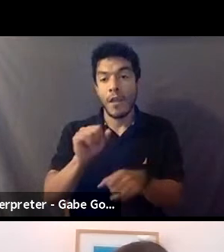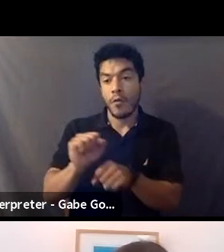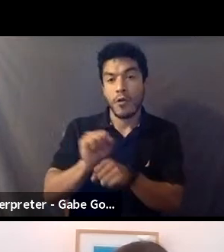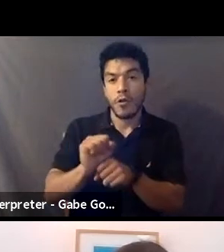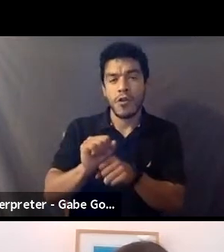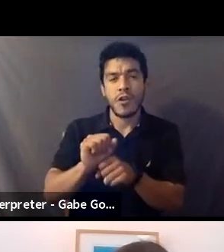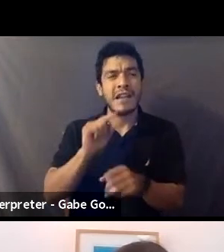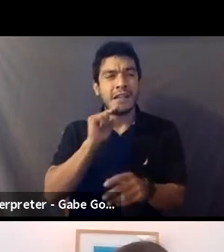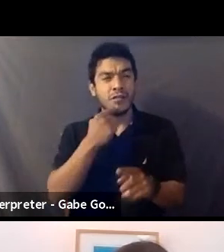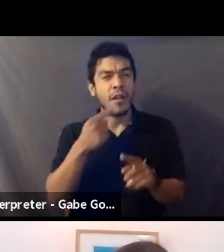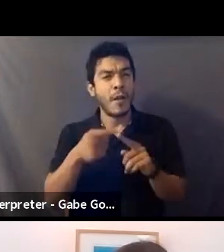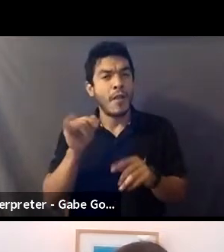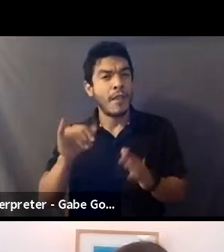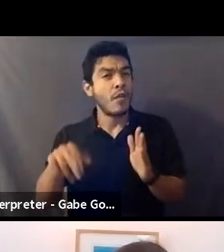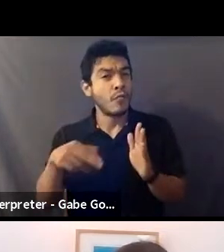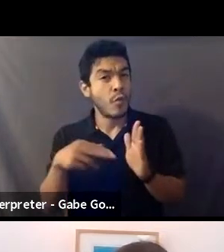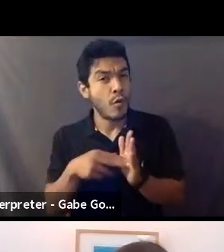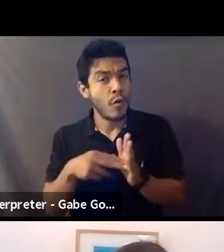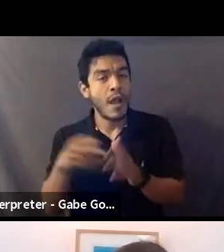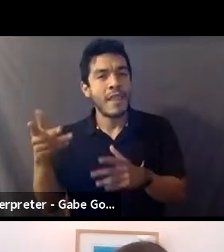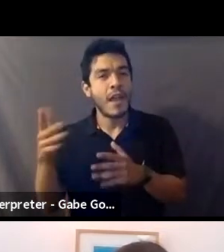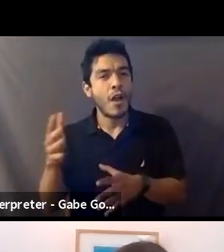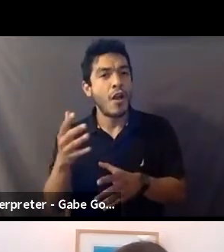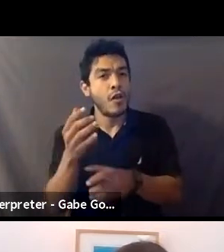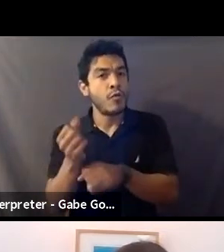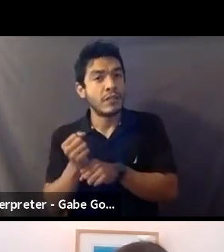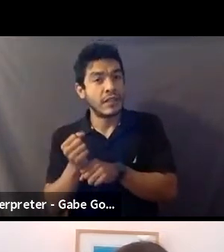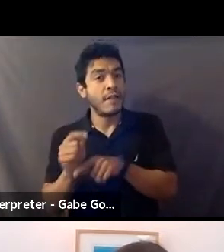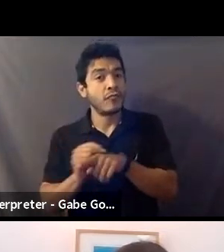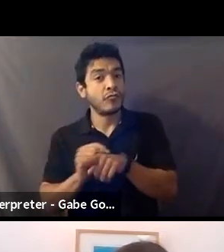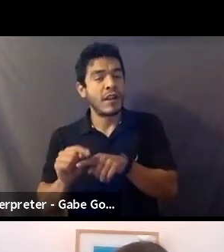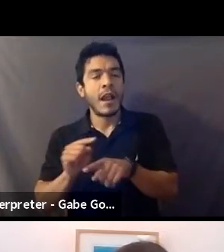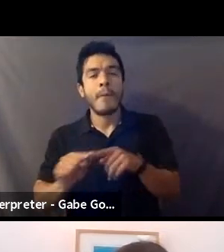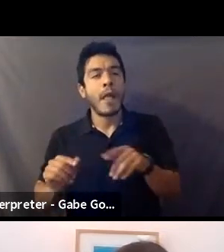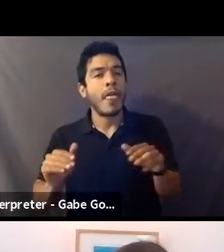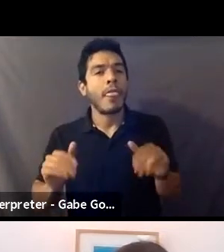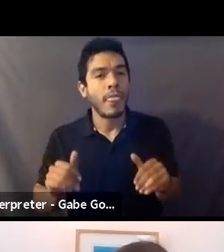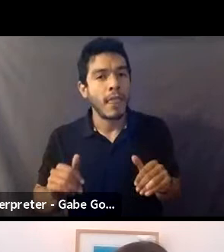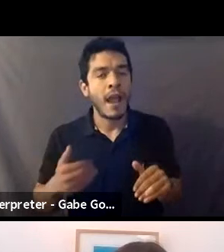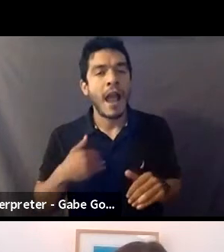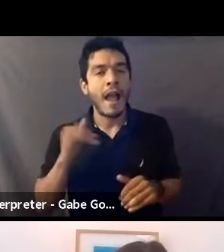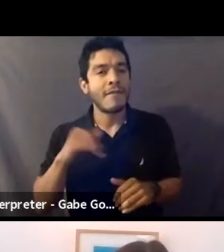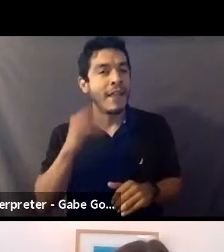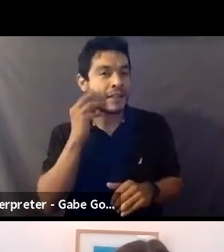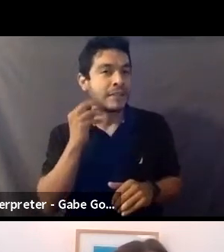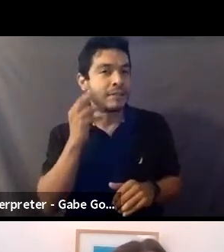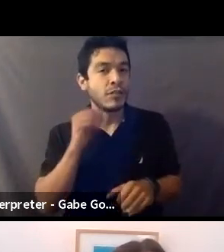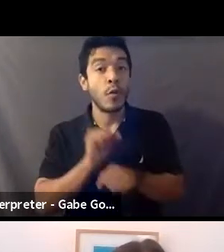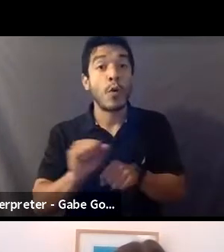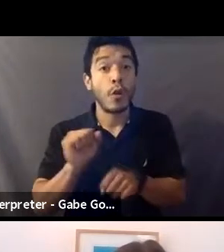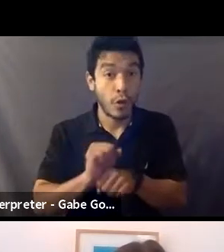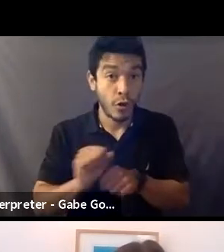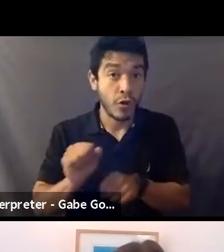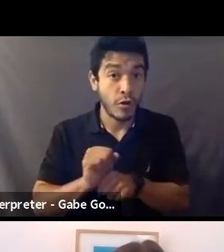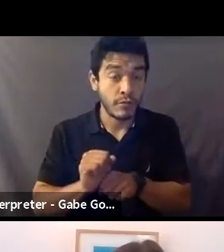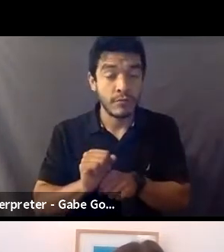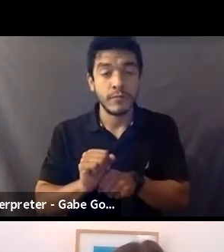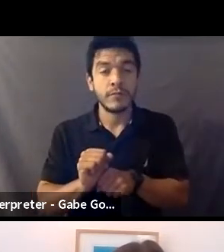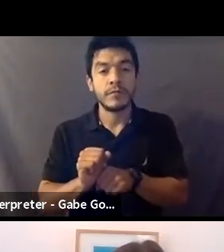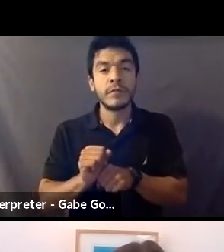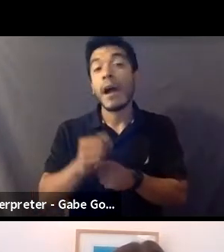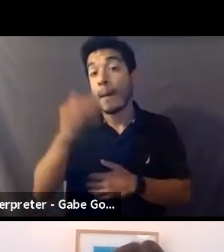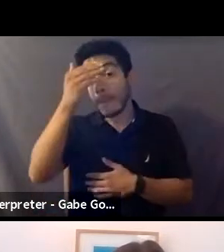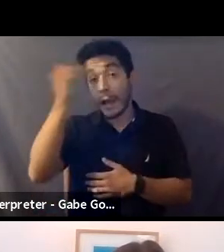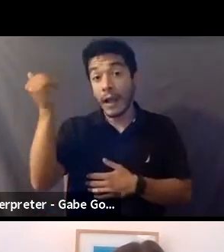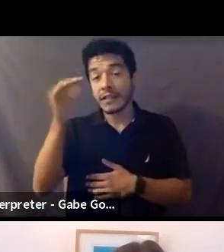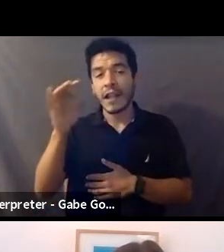about the role, they have received training, but haven't yet had the work experience in part because